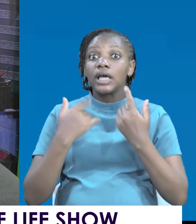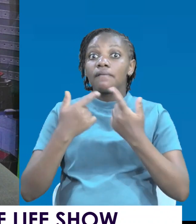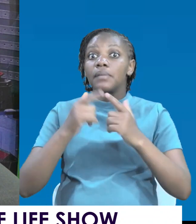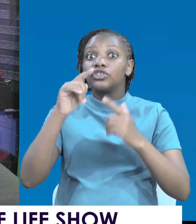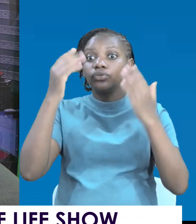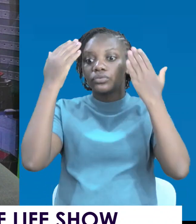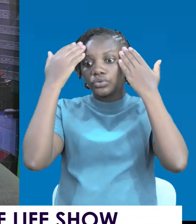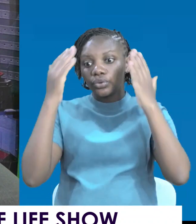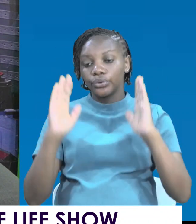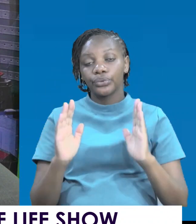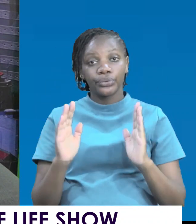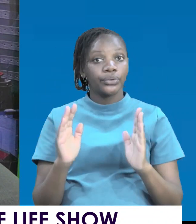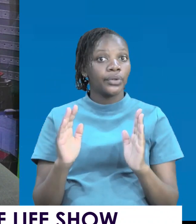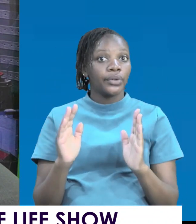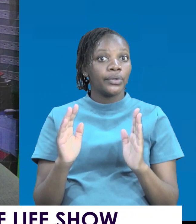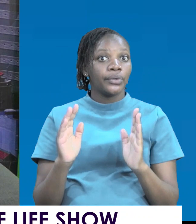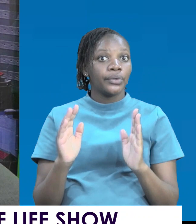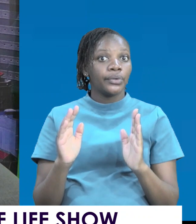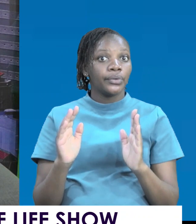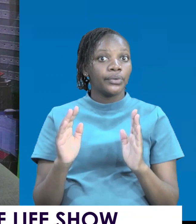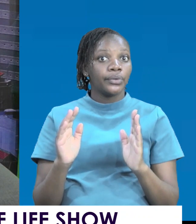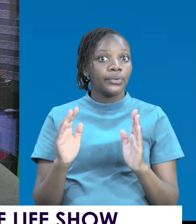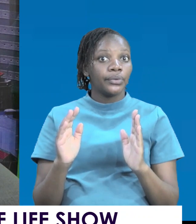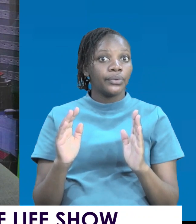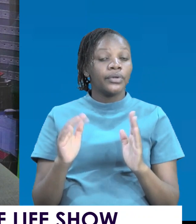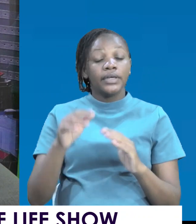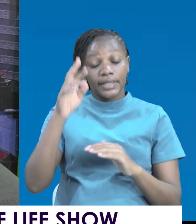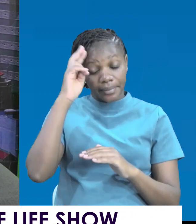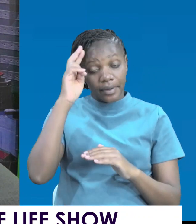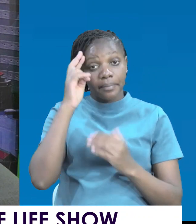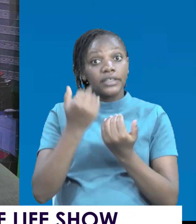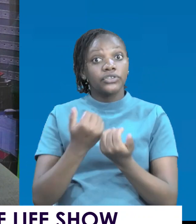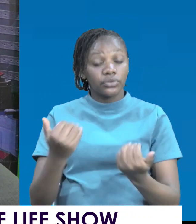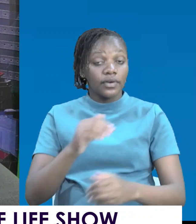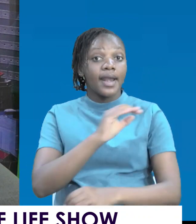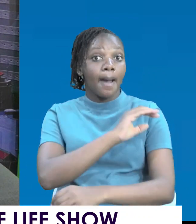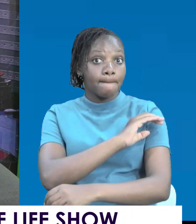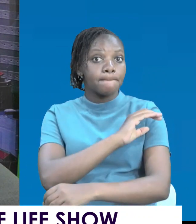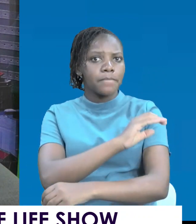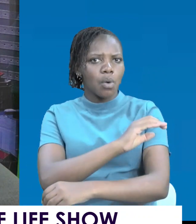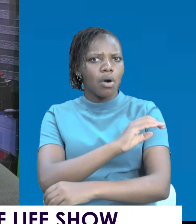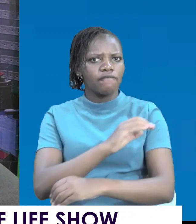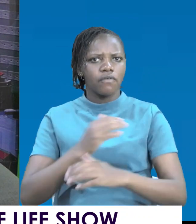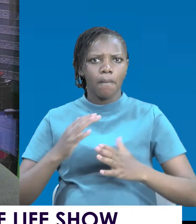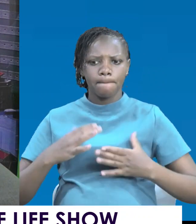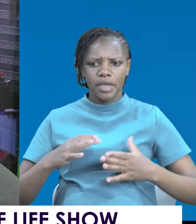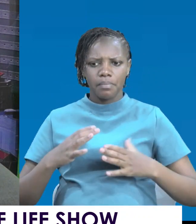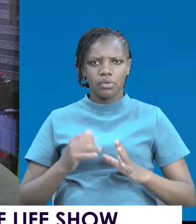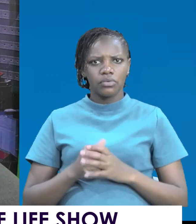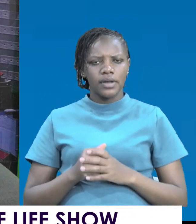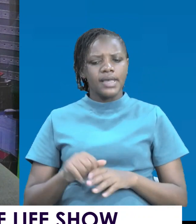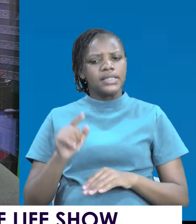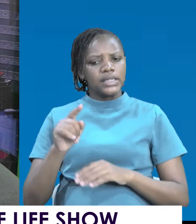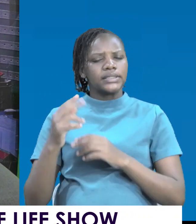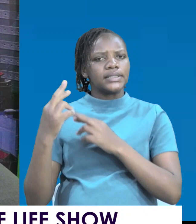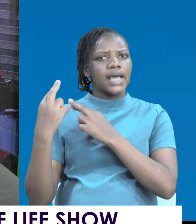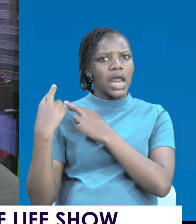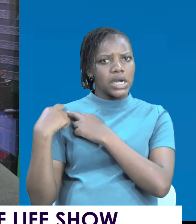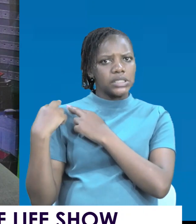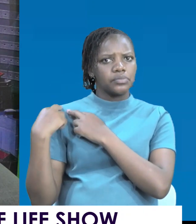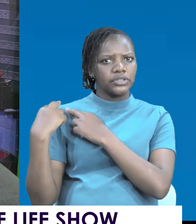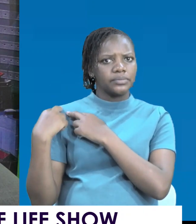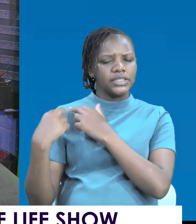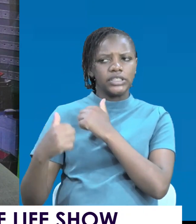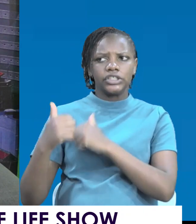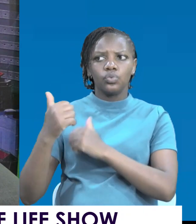hands. You are dealing with power. These are powerful people. This is a responsibility that nature and God and